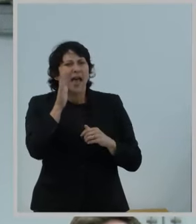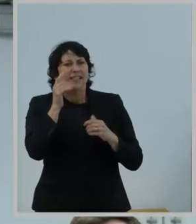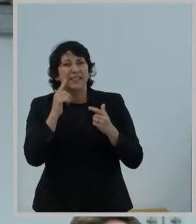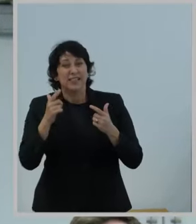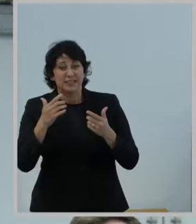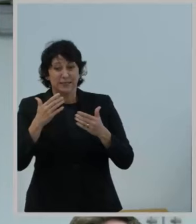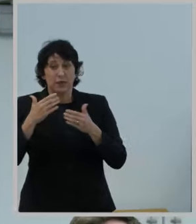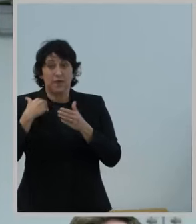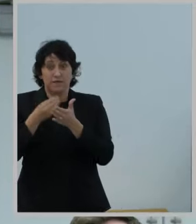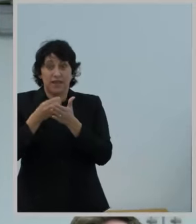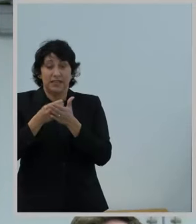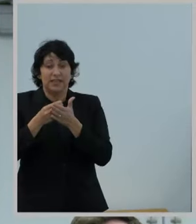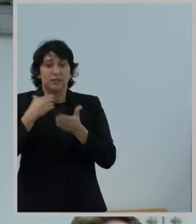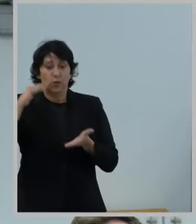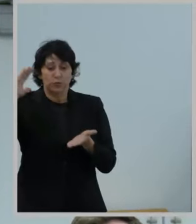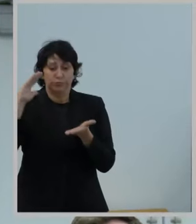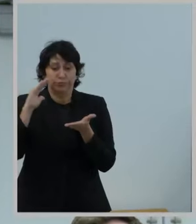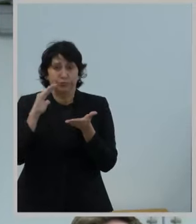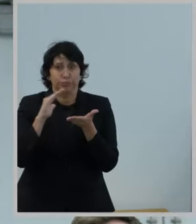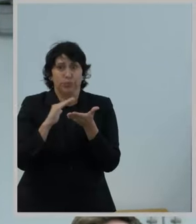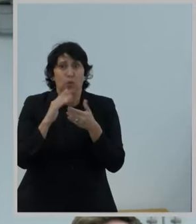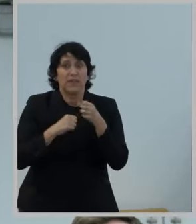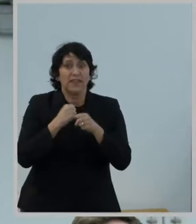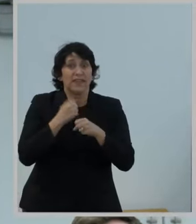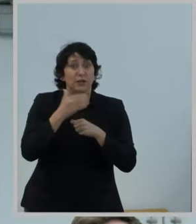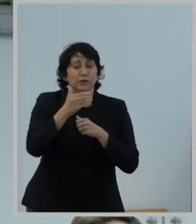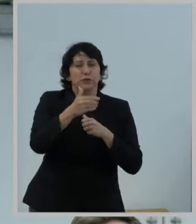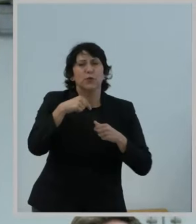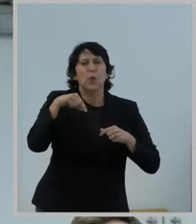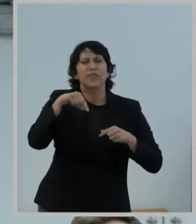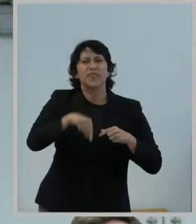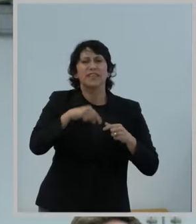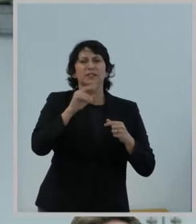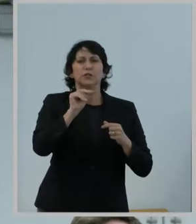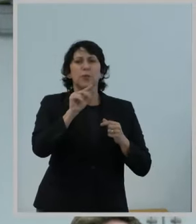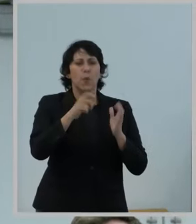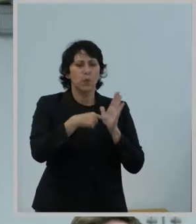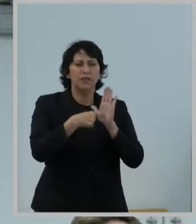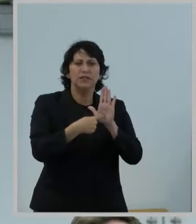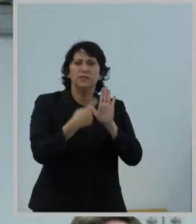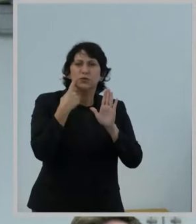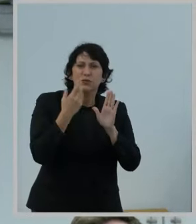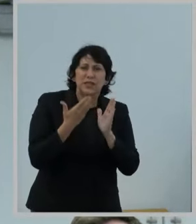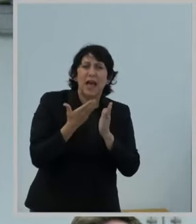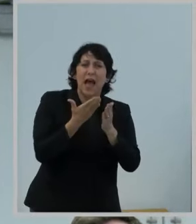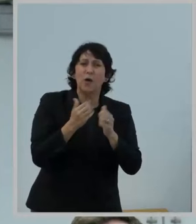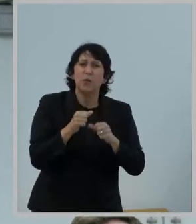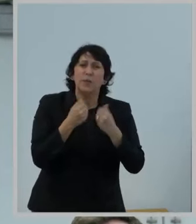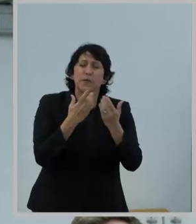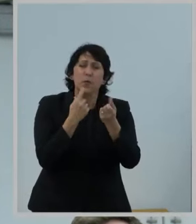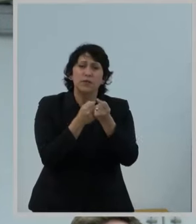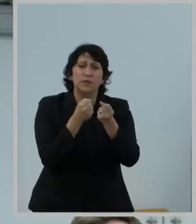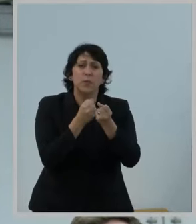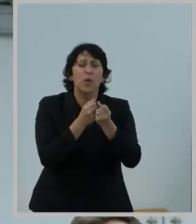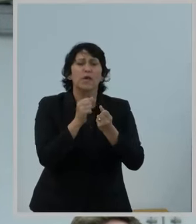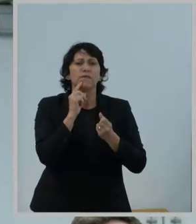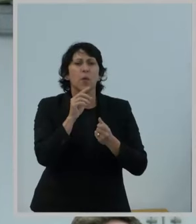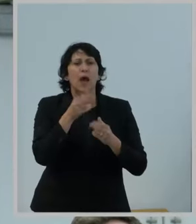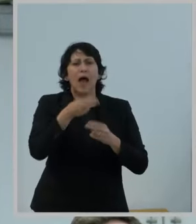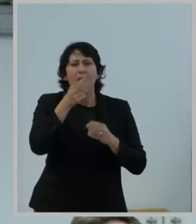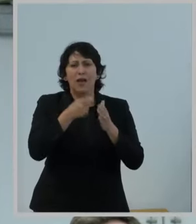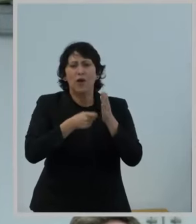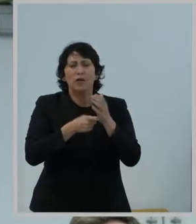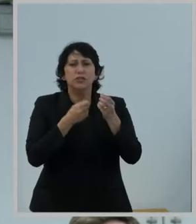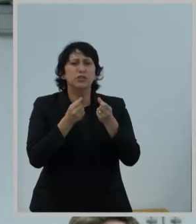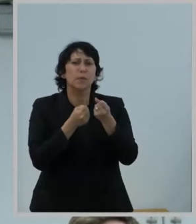over the next few years. This notice would seek comment on how best to continue providing high-cost support for fixed broadband service in Alaska,